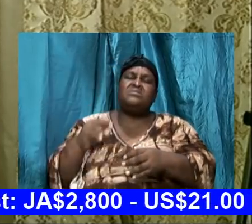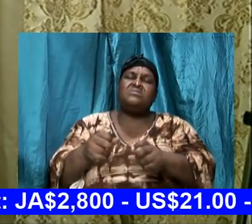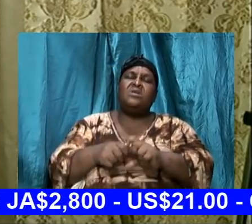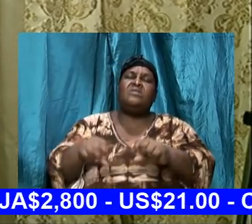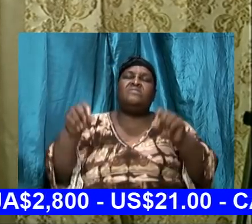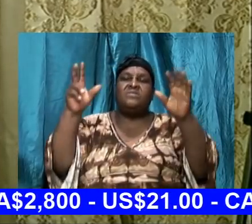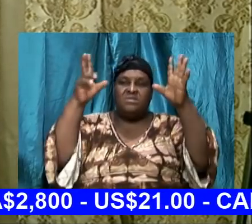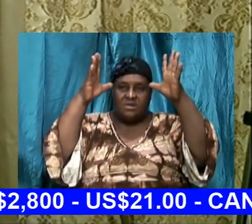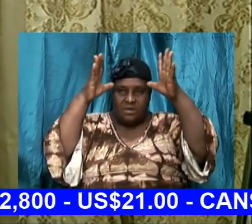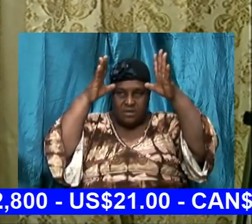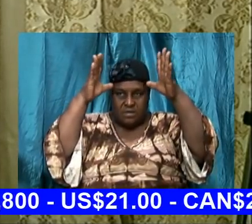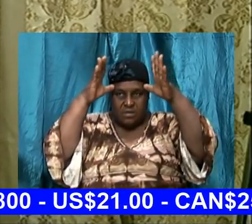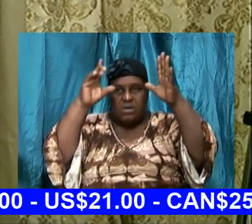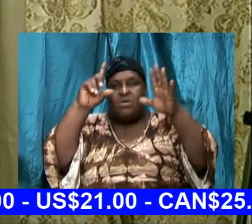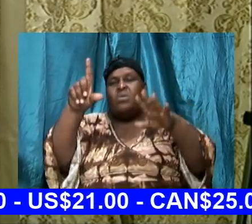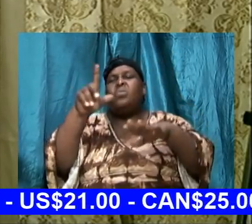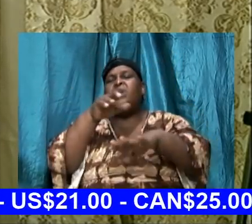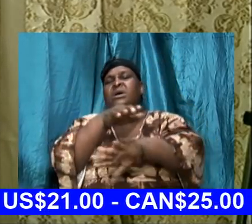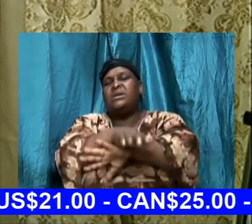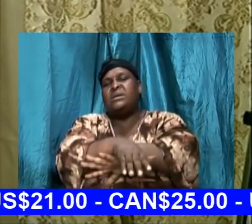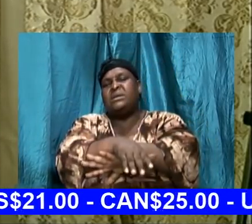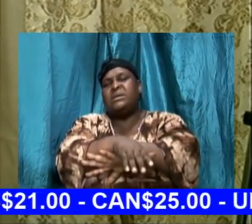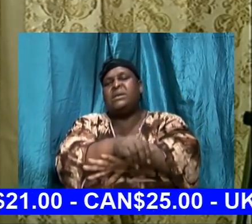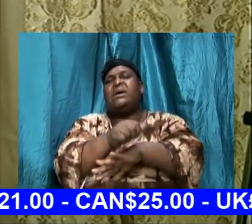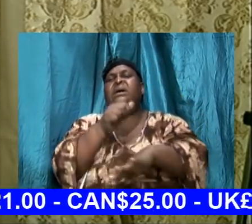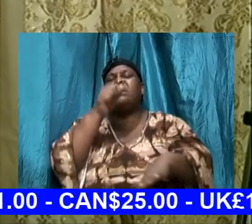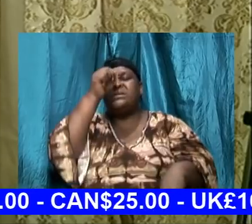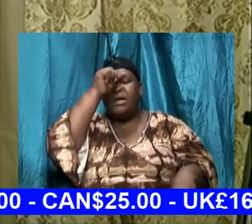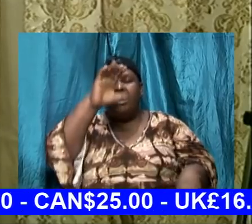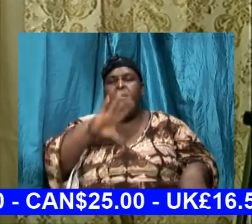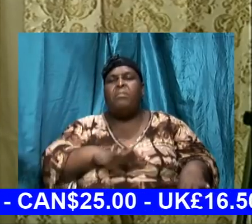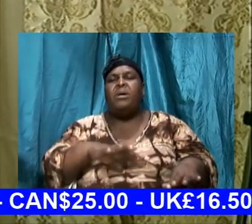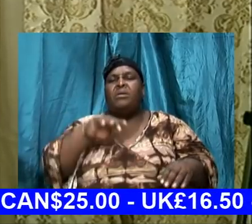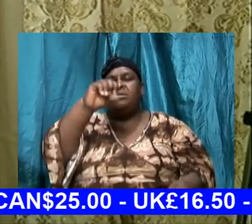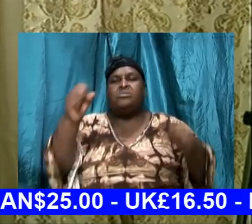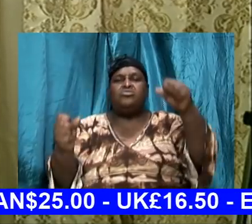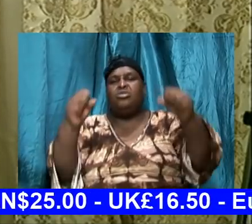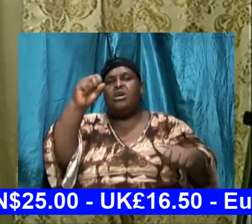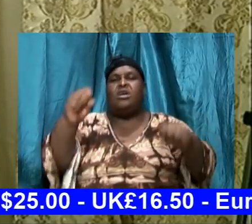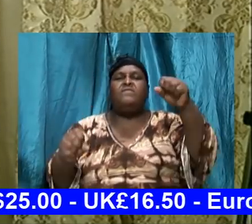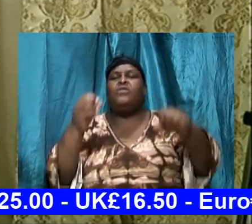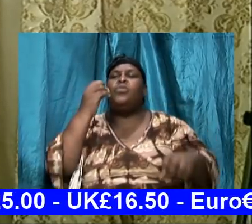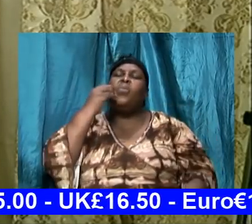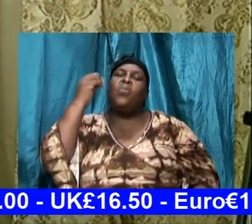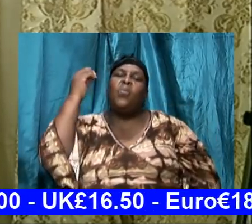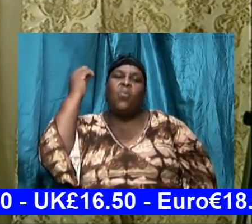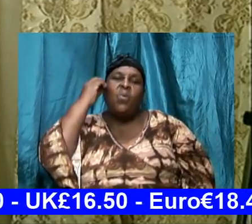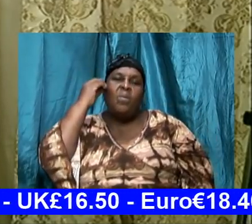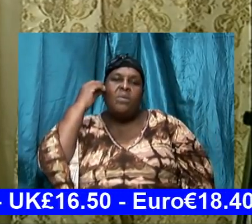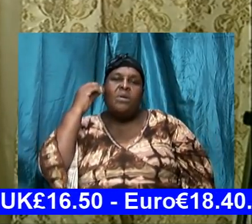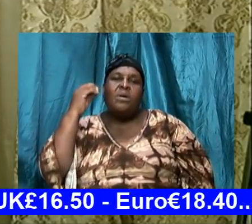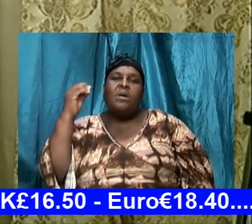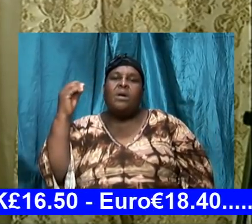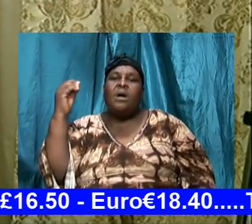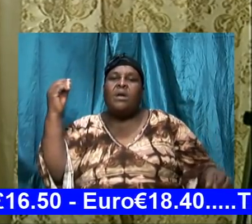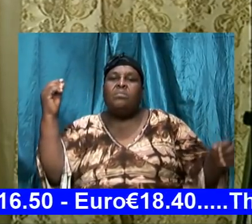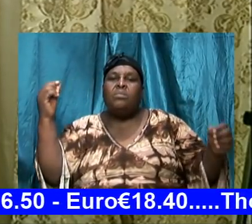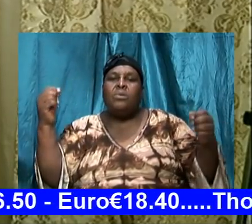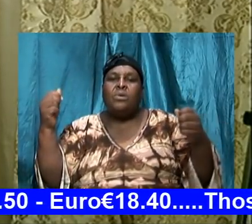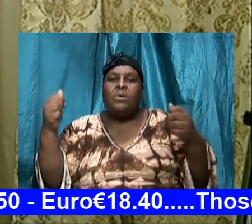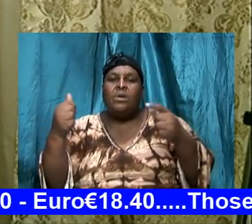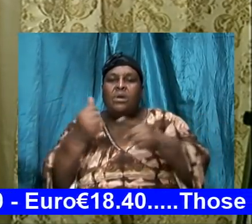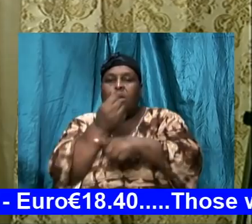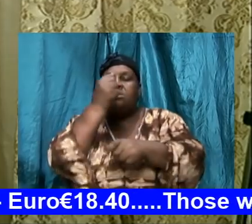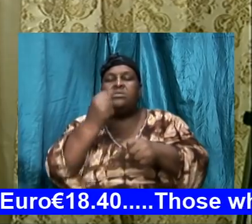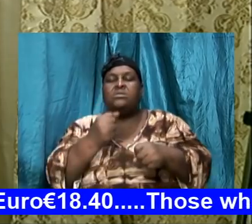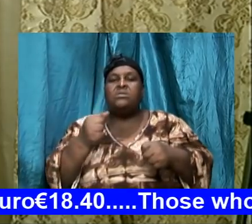And one night this gentleman was driving on his way home. And he hit a deer. And the